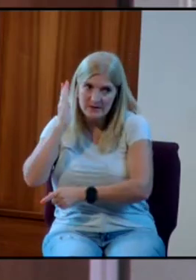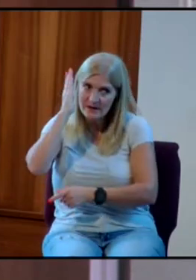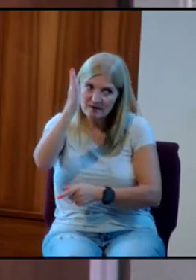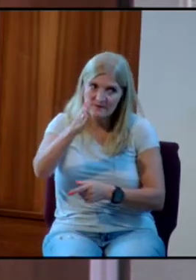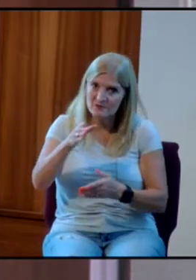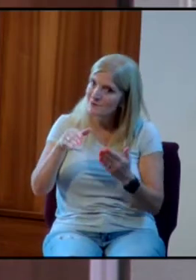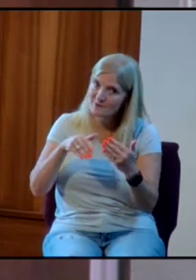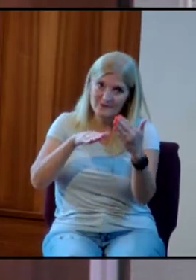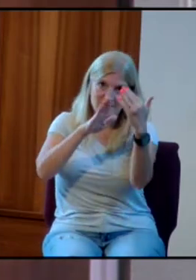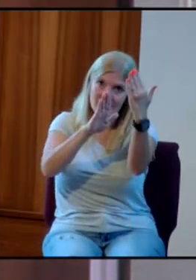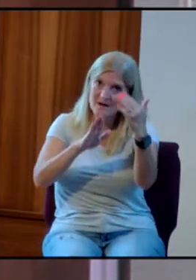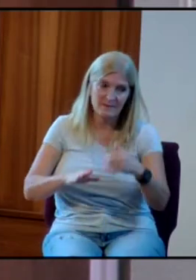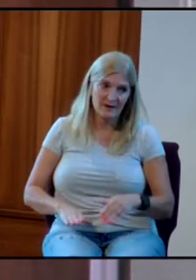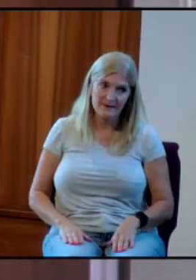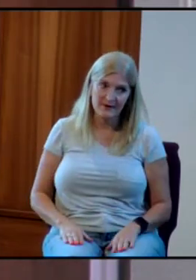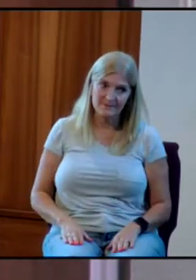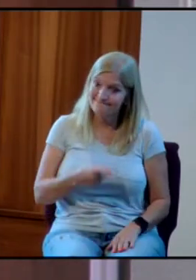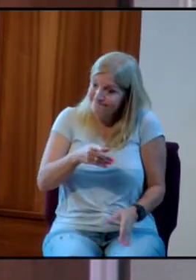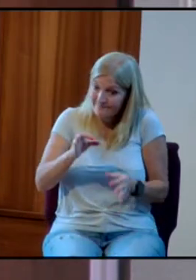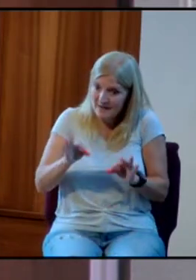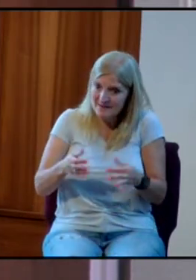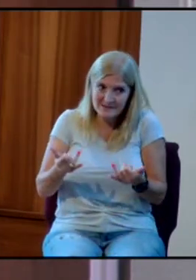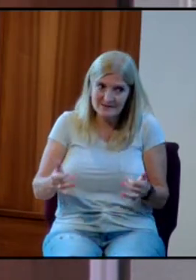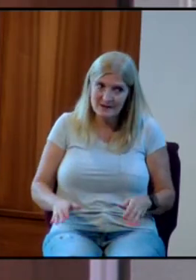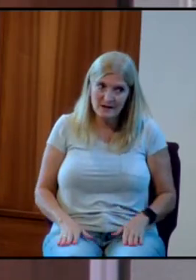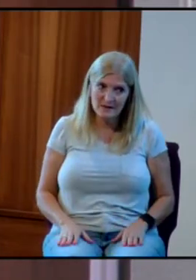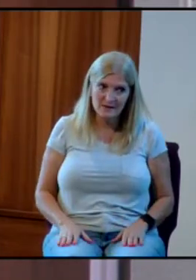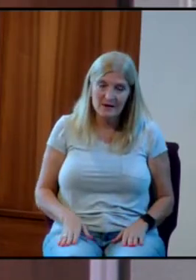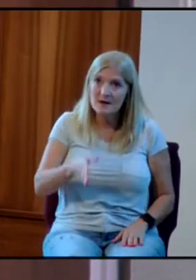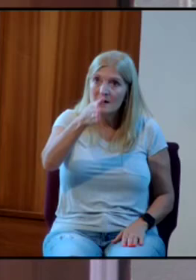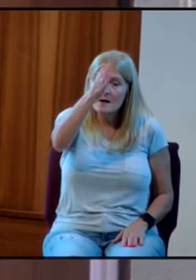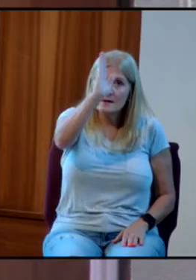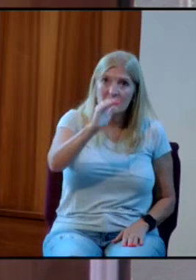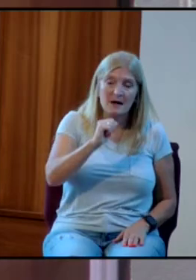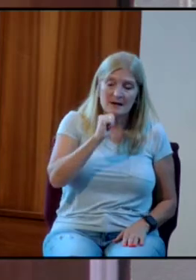for it. Do you hear me? God is just.